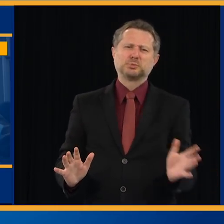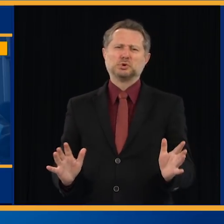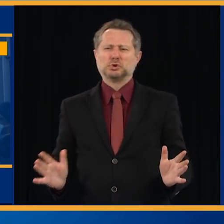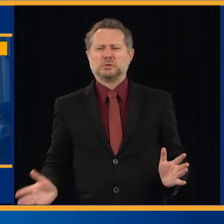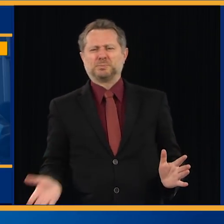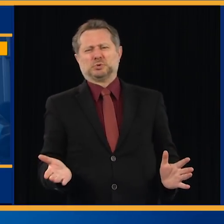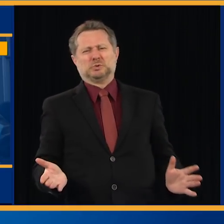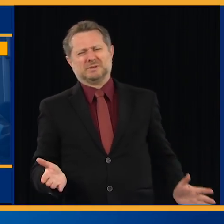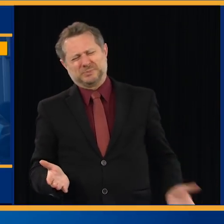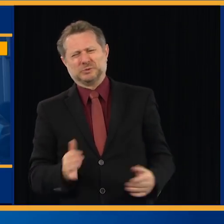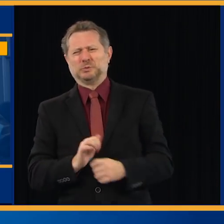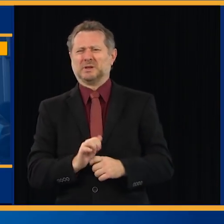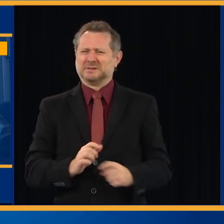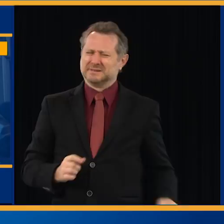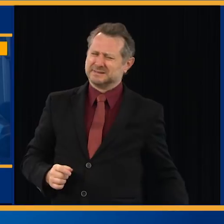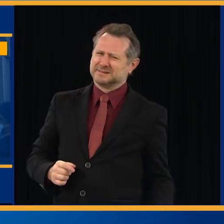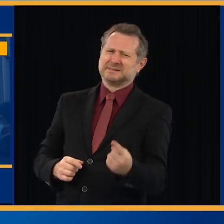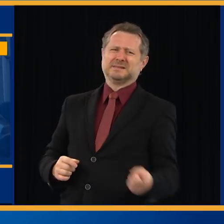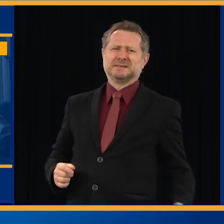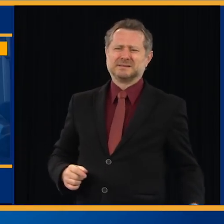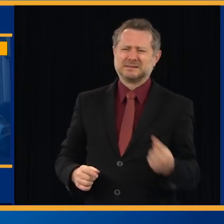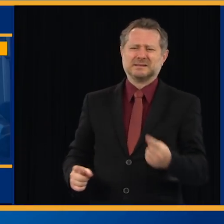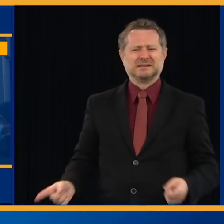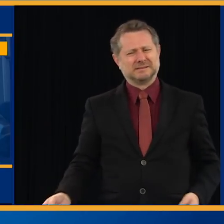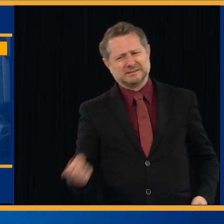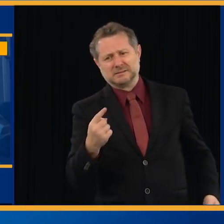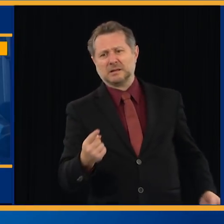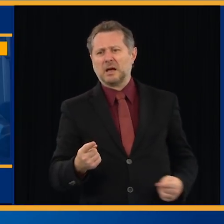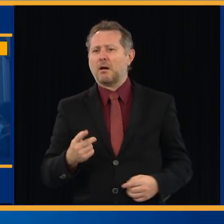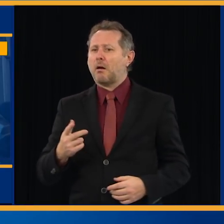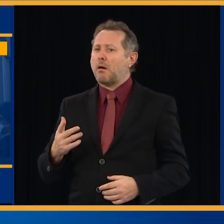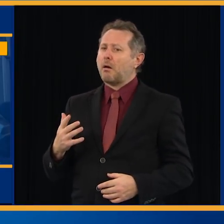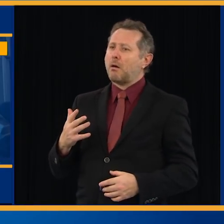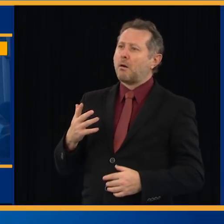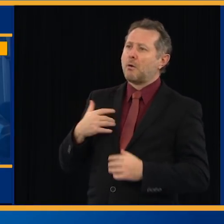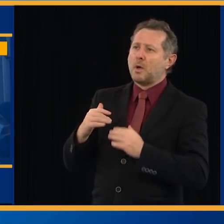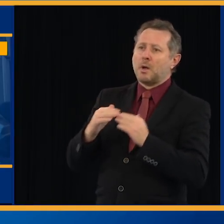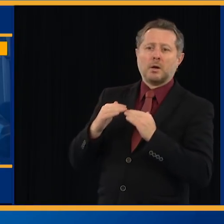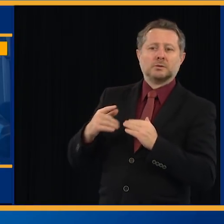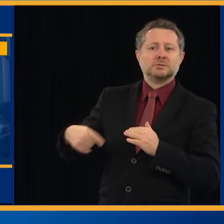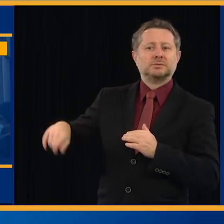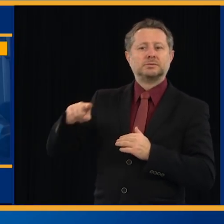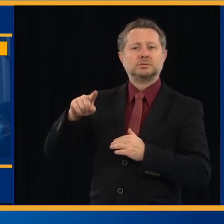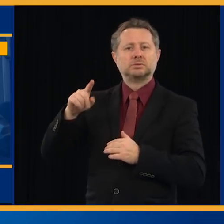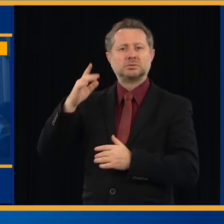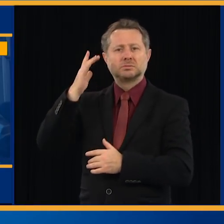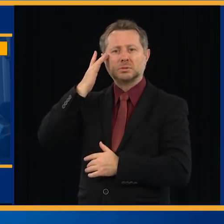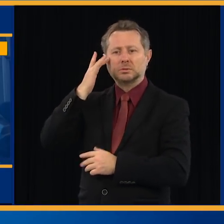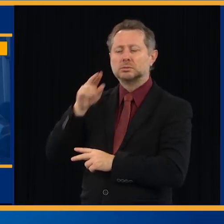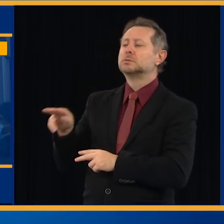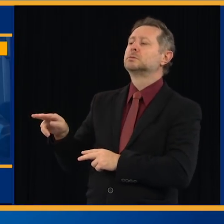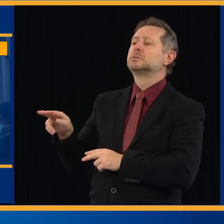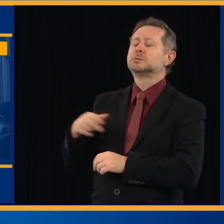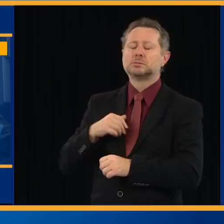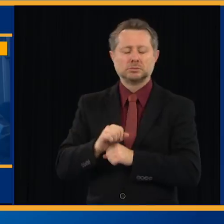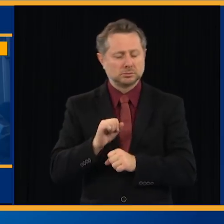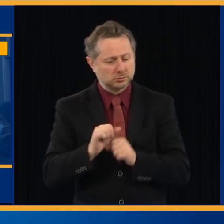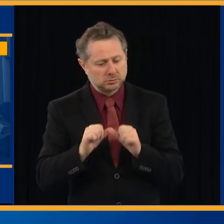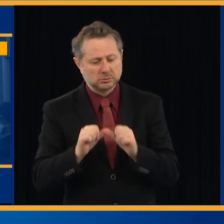to work, even though they see a lot of their colleagues getting ill. You need those nurses. You need those doctors